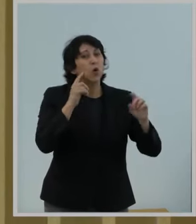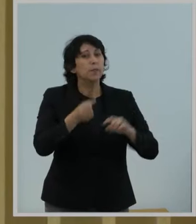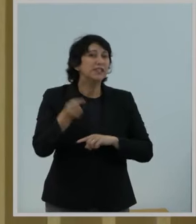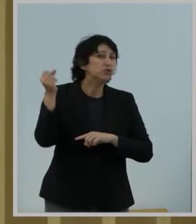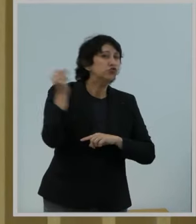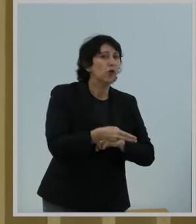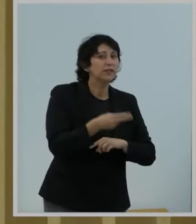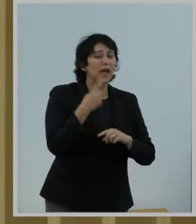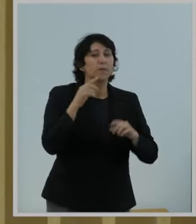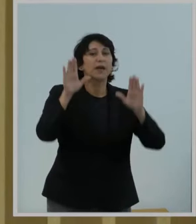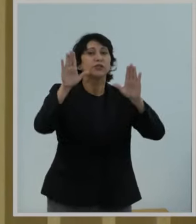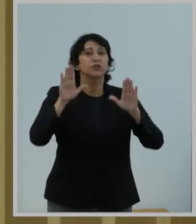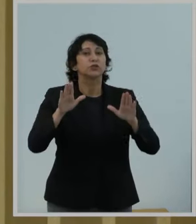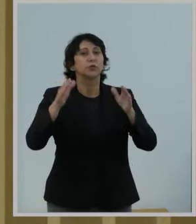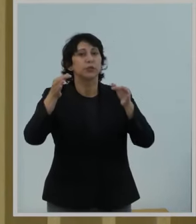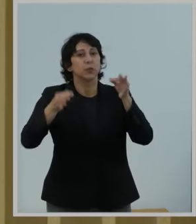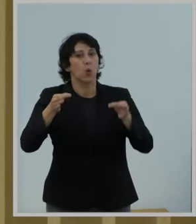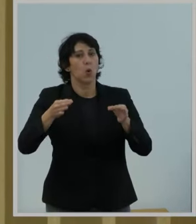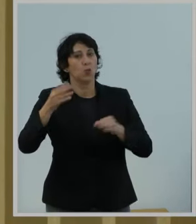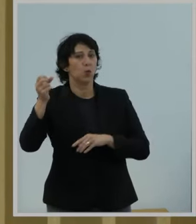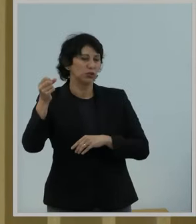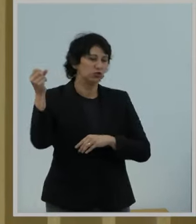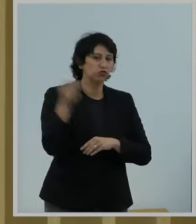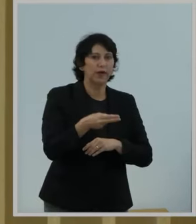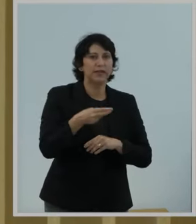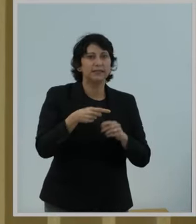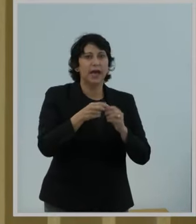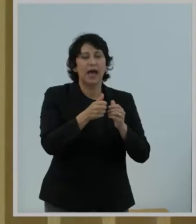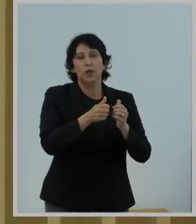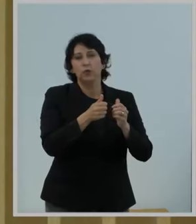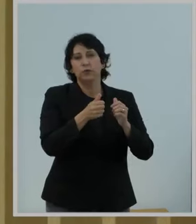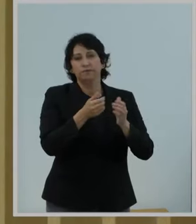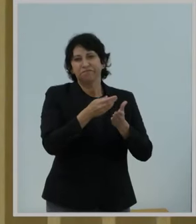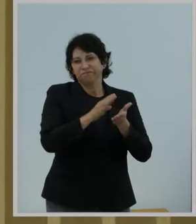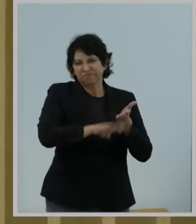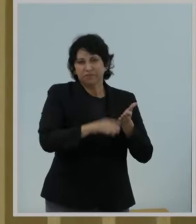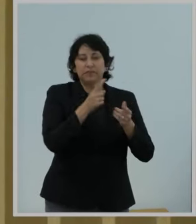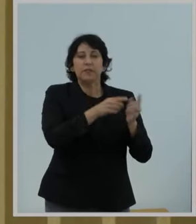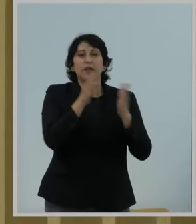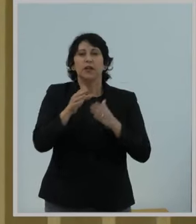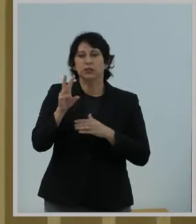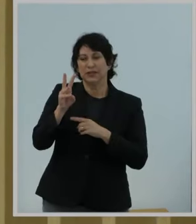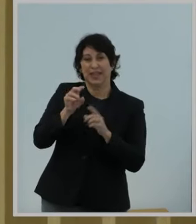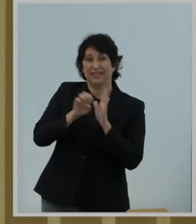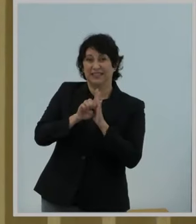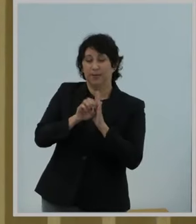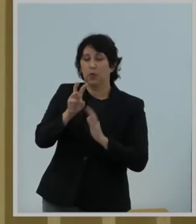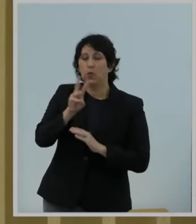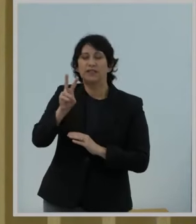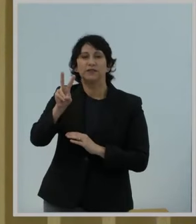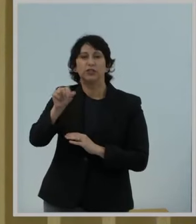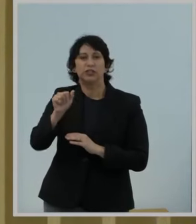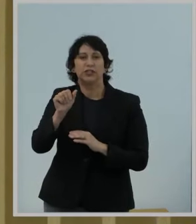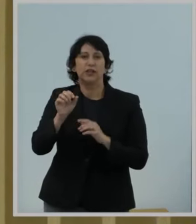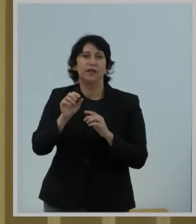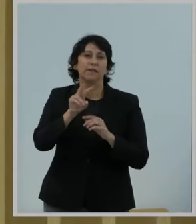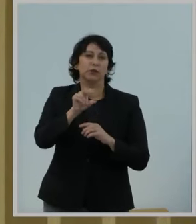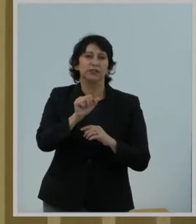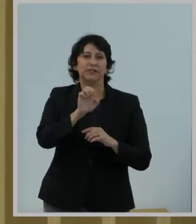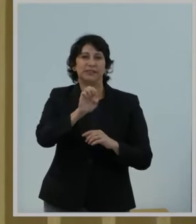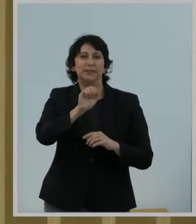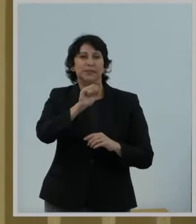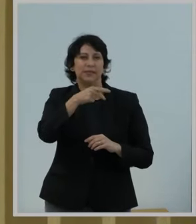the Supreme Court, end quote, under the major question doctrine as West Virginia versus EPA makes abundantly clear.